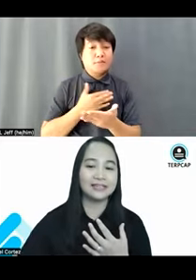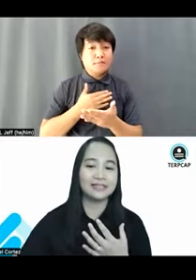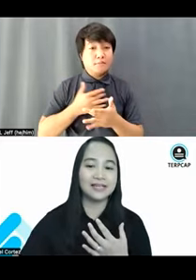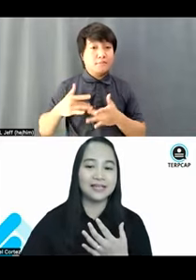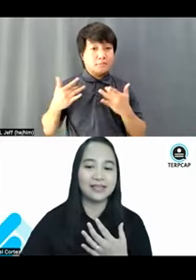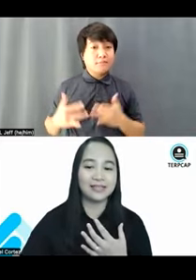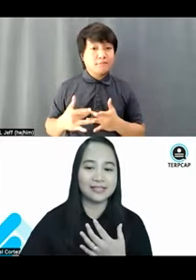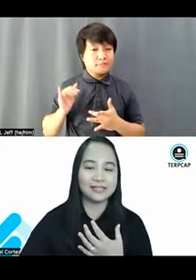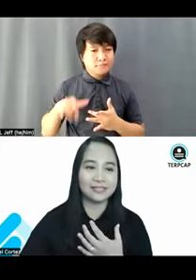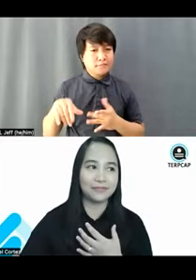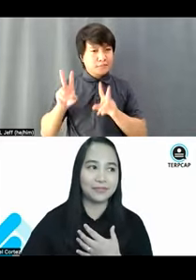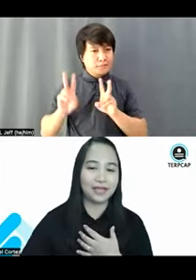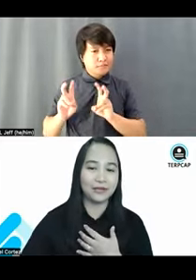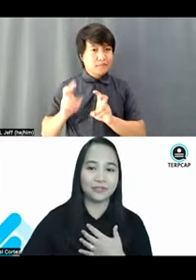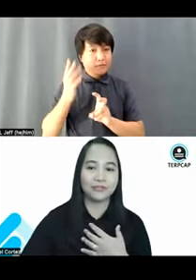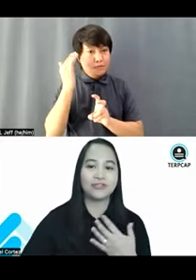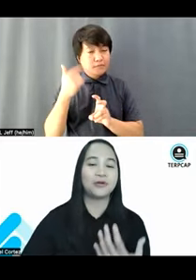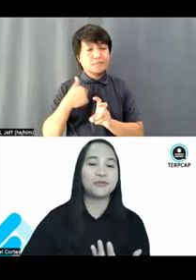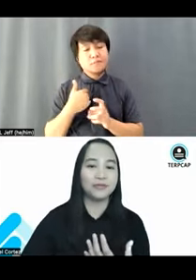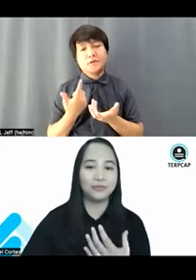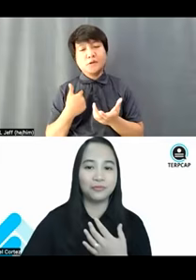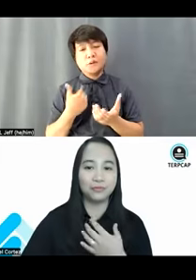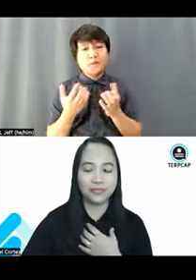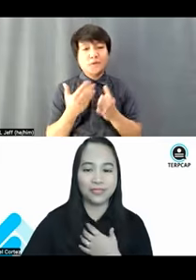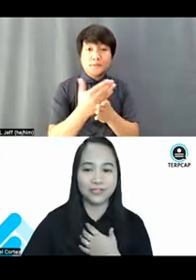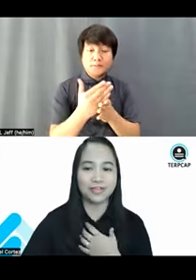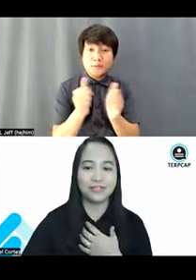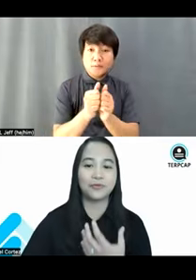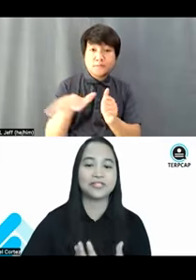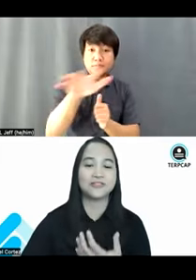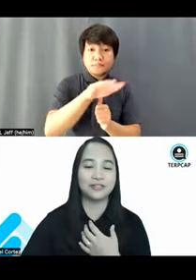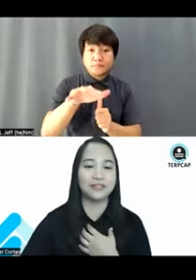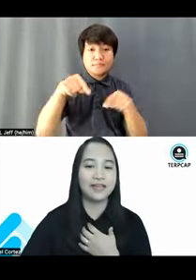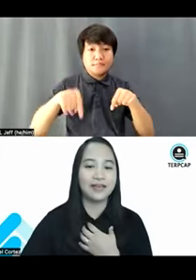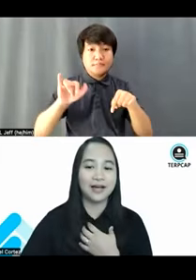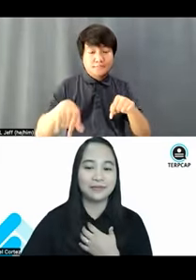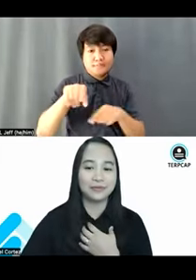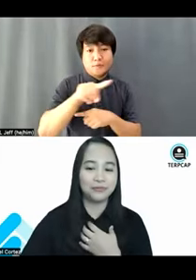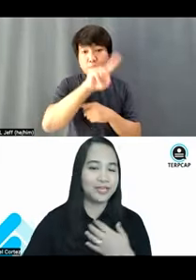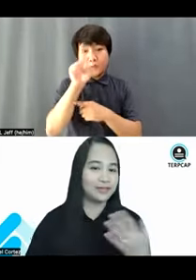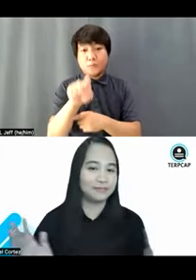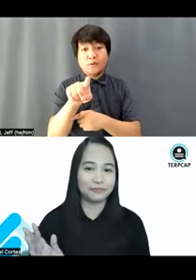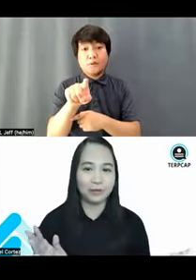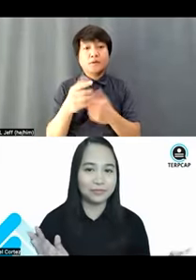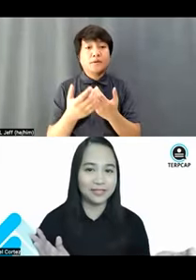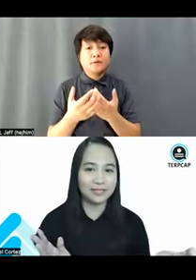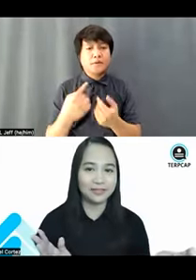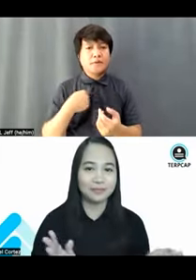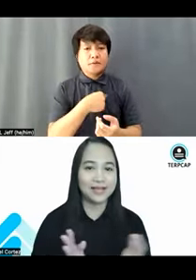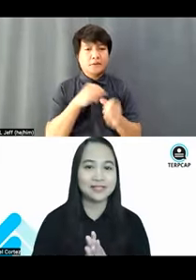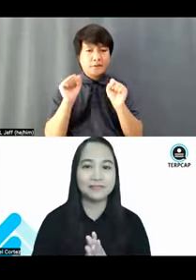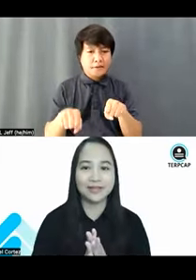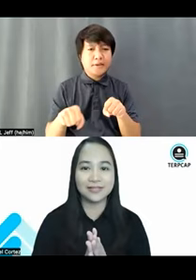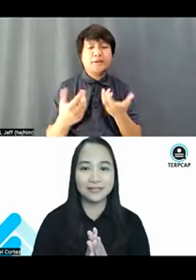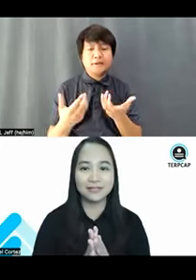And that is something that I wish to share with you with this check in question. We can probably, you